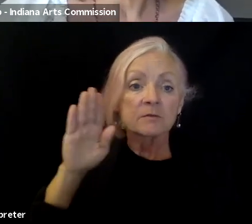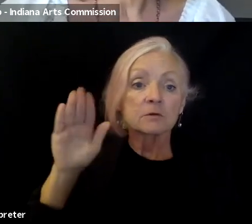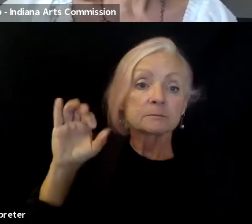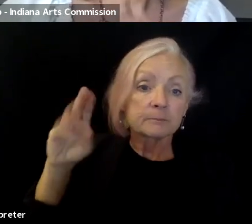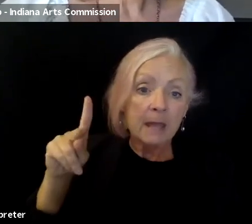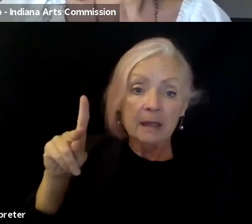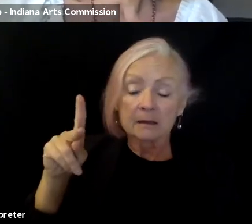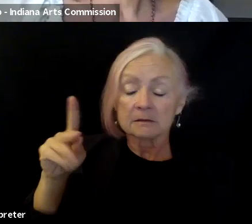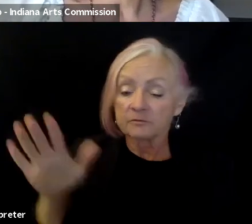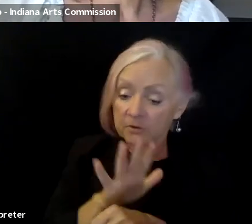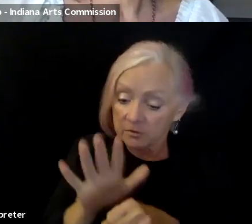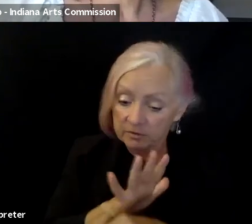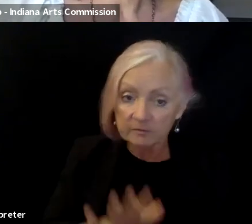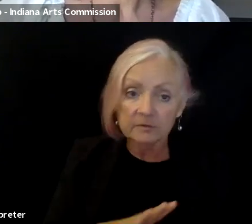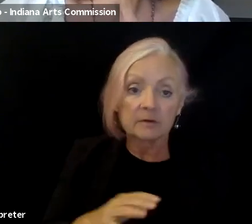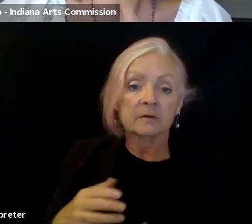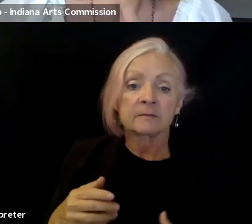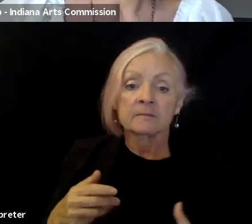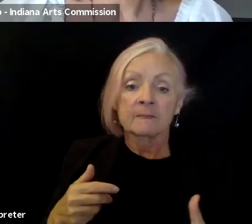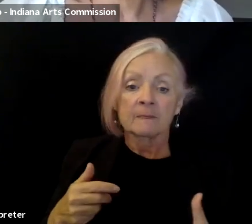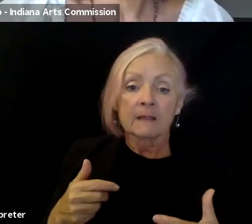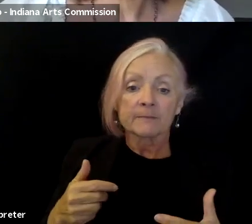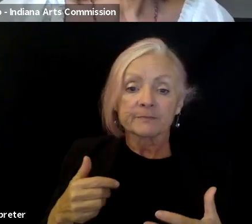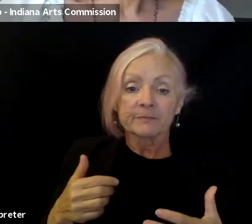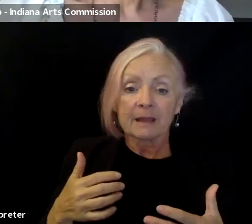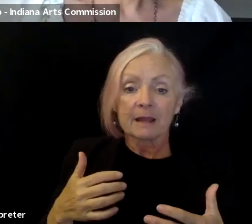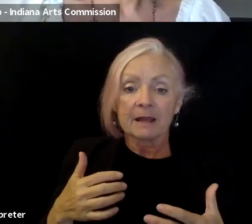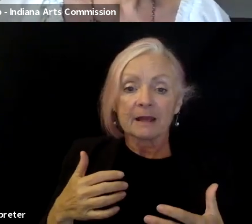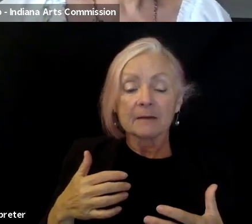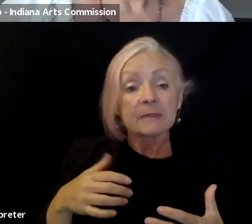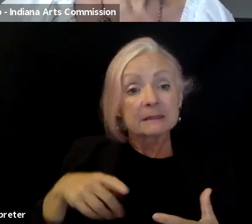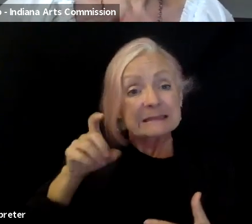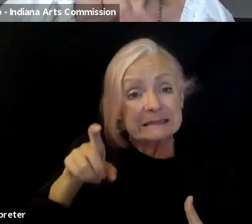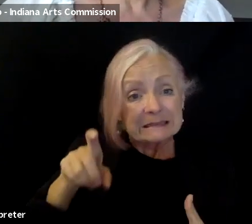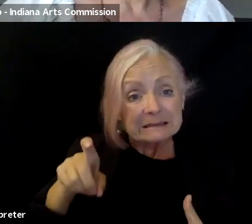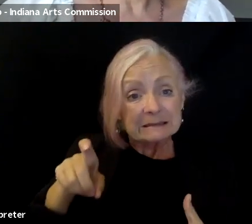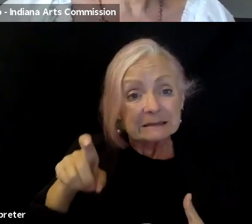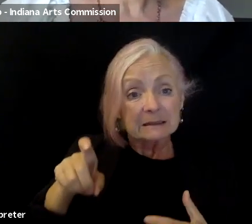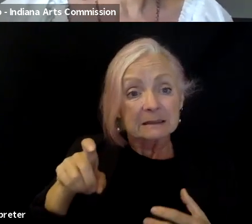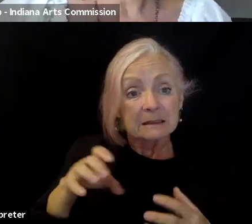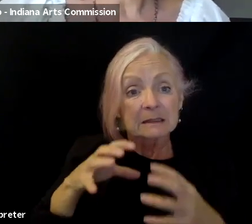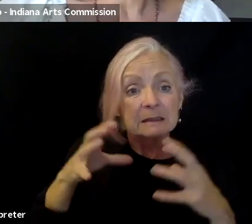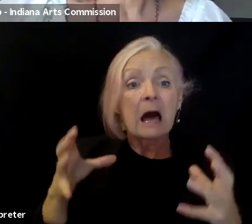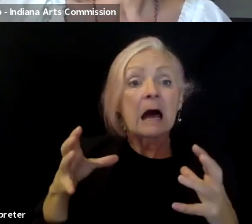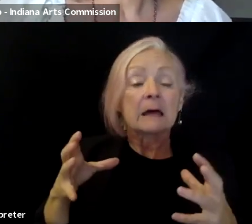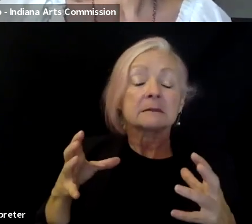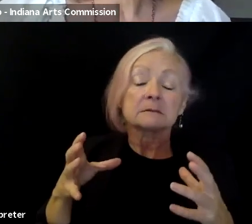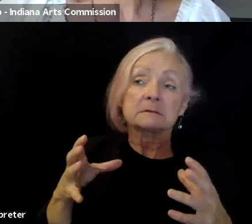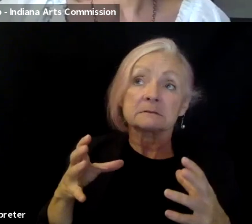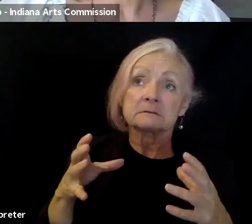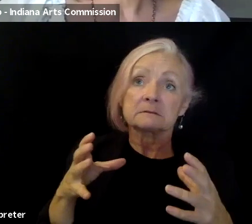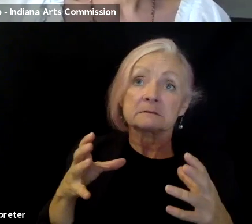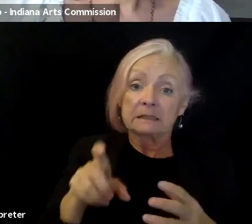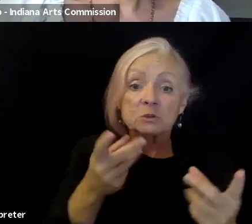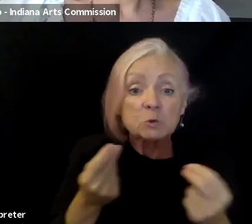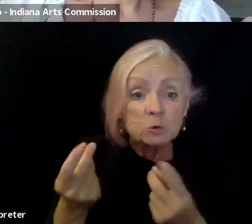slammed. There's also a high need for kids to have things to do. Um, so they created these art kits and they worked with the food